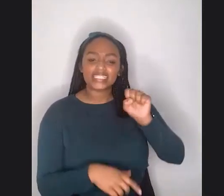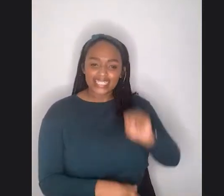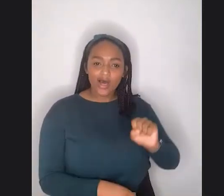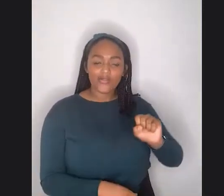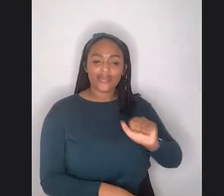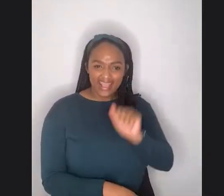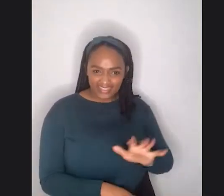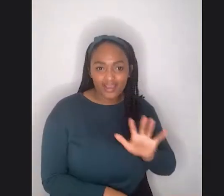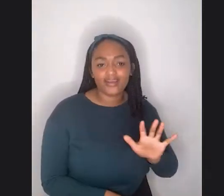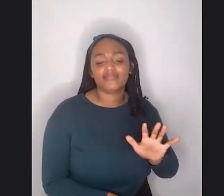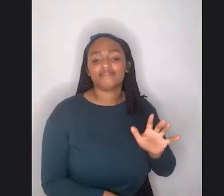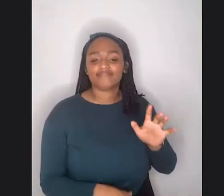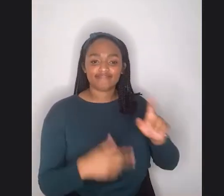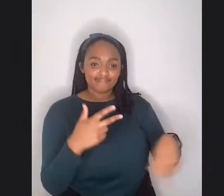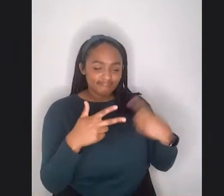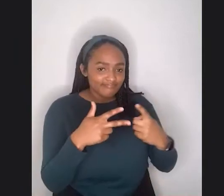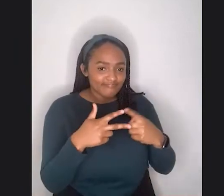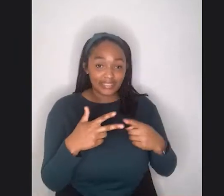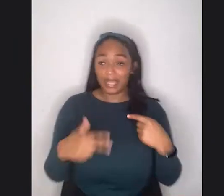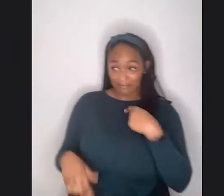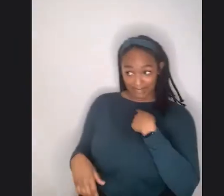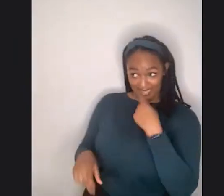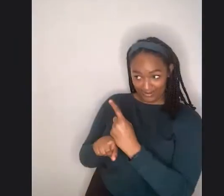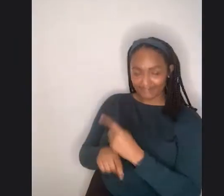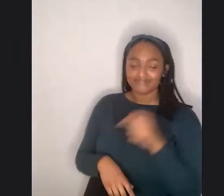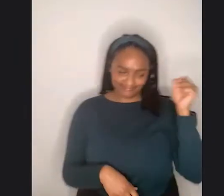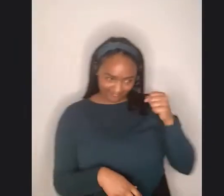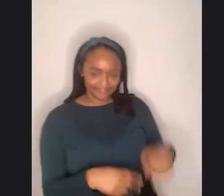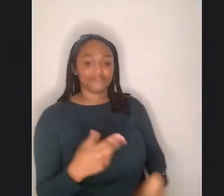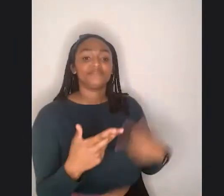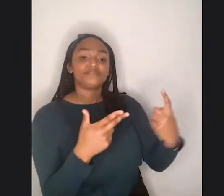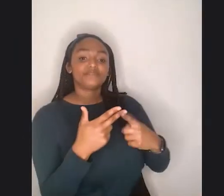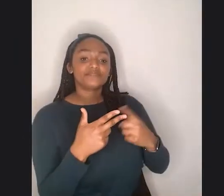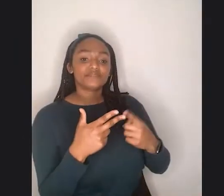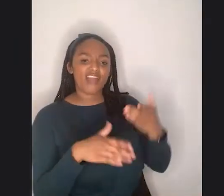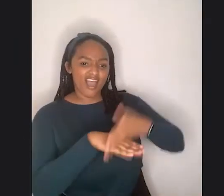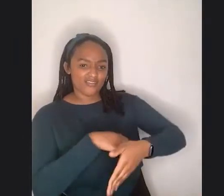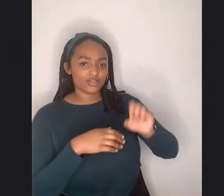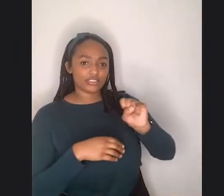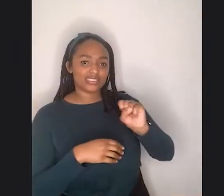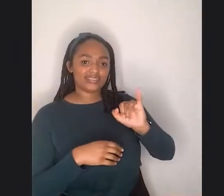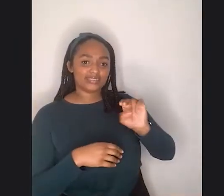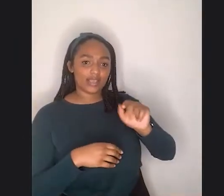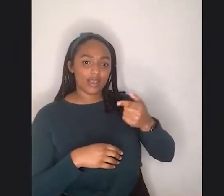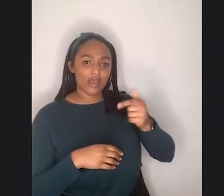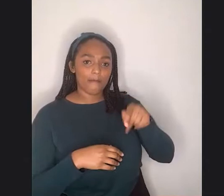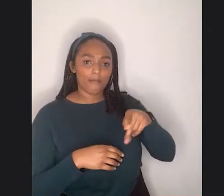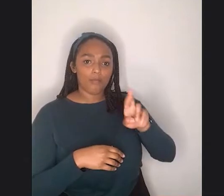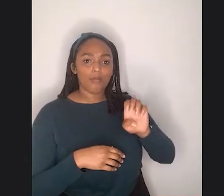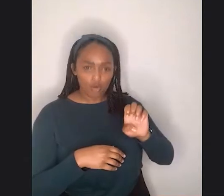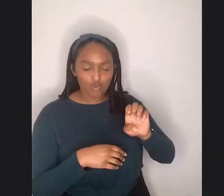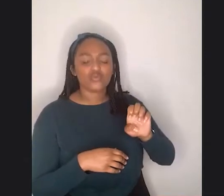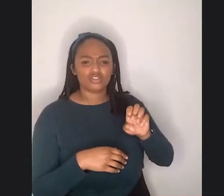Yeah. And then, um, and then after that Singapore. So it's a really, really interesting, diverse mix.